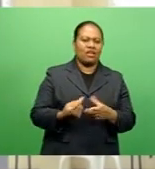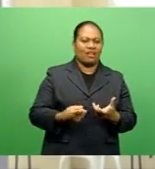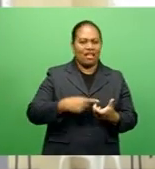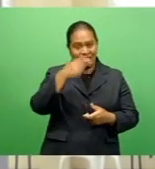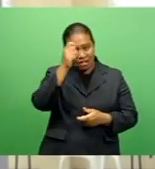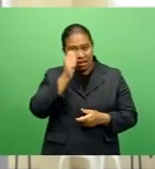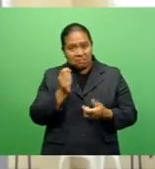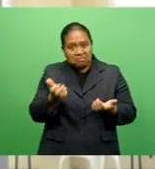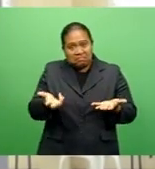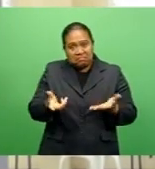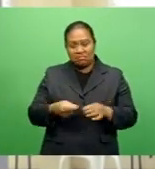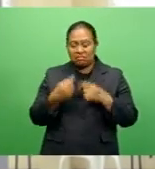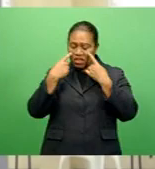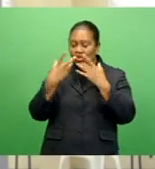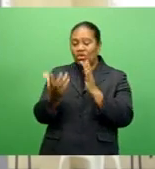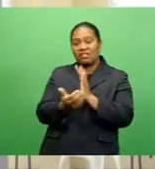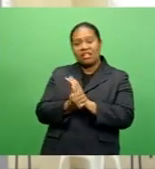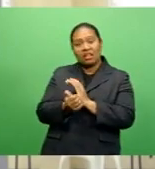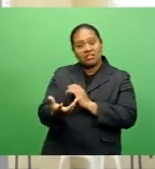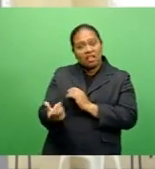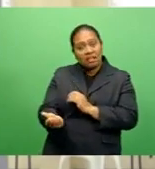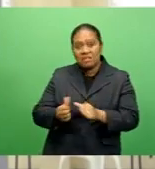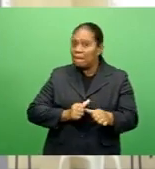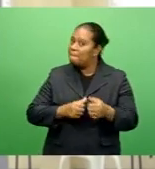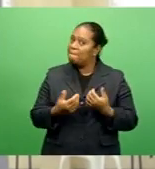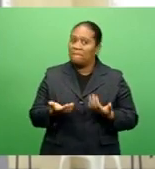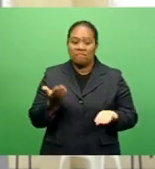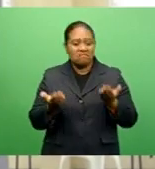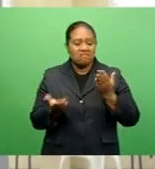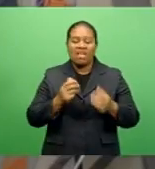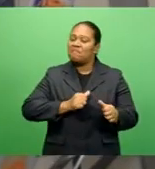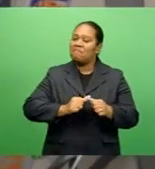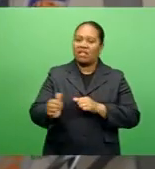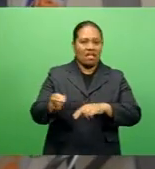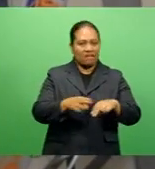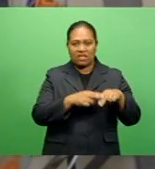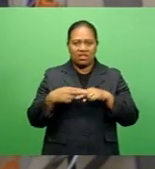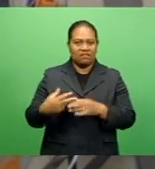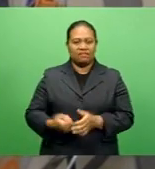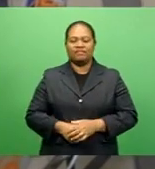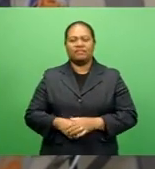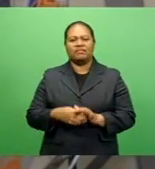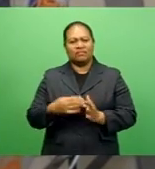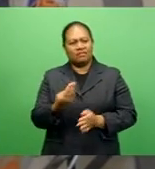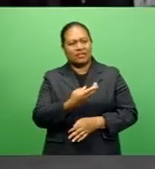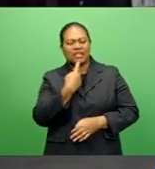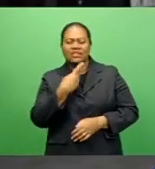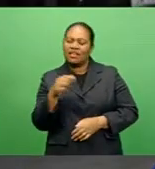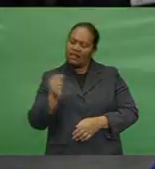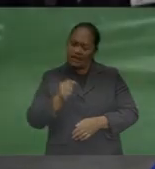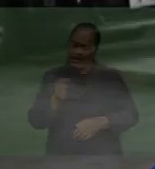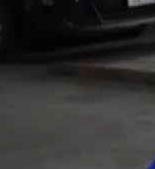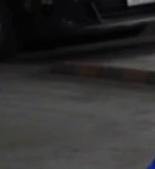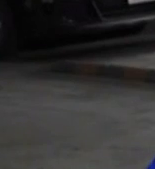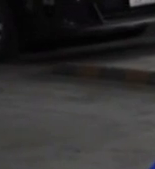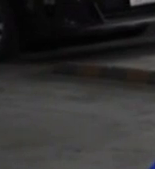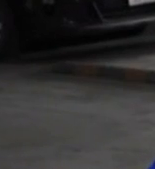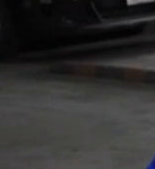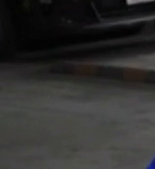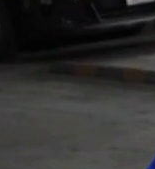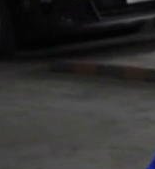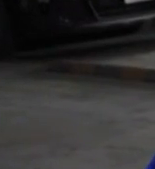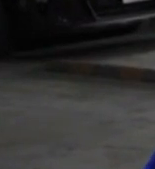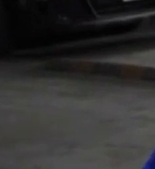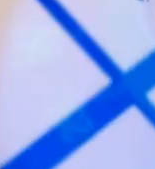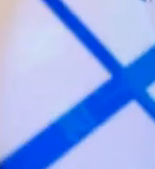they show their talent much, much better to their teams. Yes, I think it should be done. I think it's